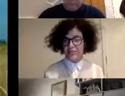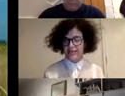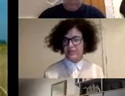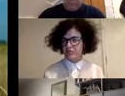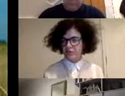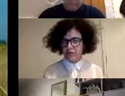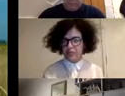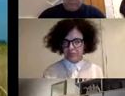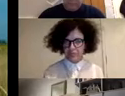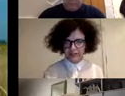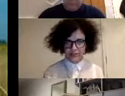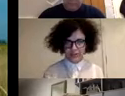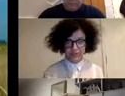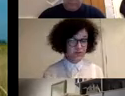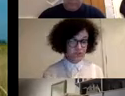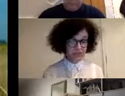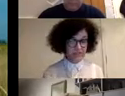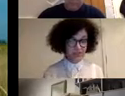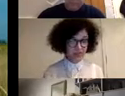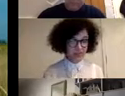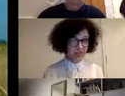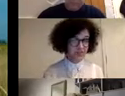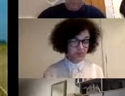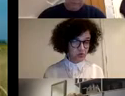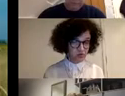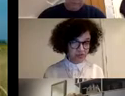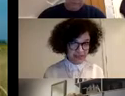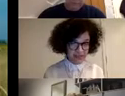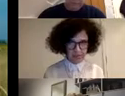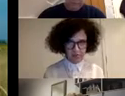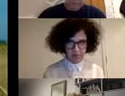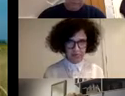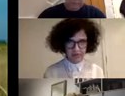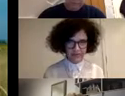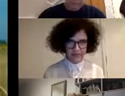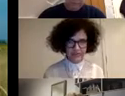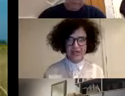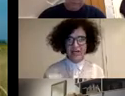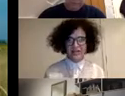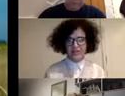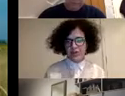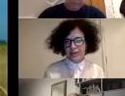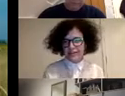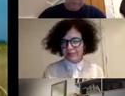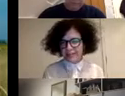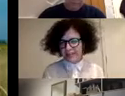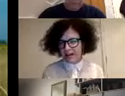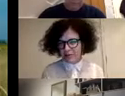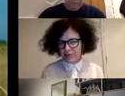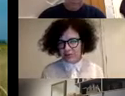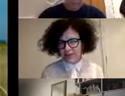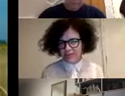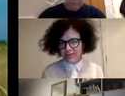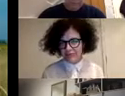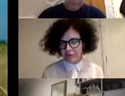impacts on vulnerable population, indigenous but also disabled populations. So in the background,